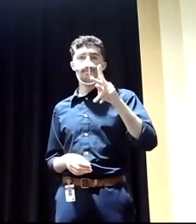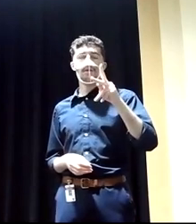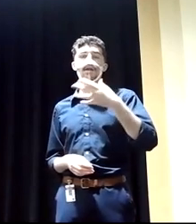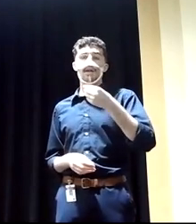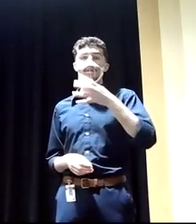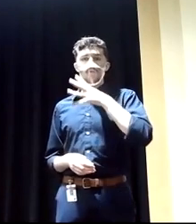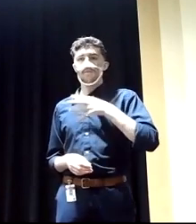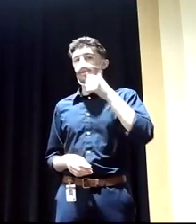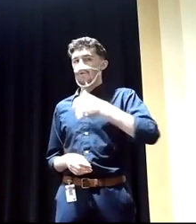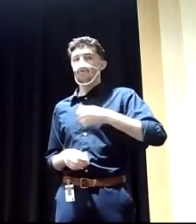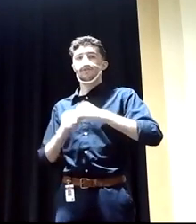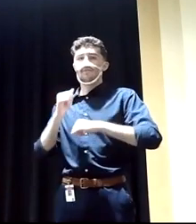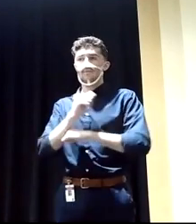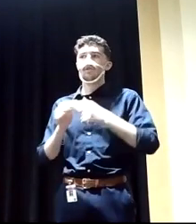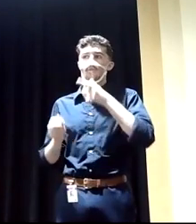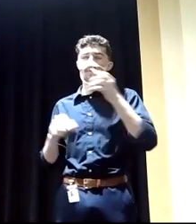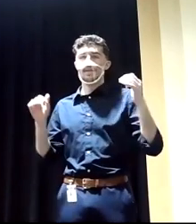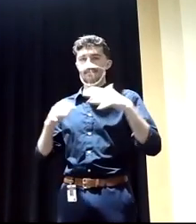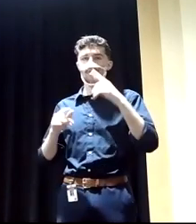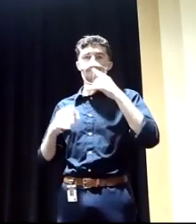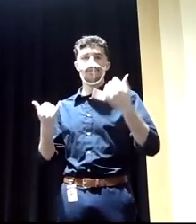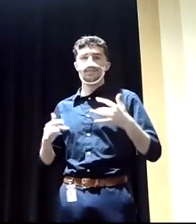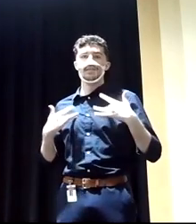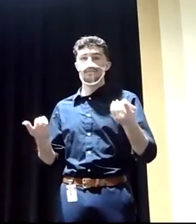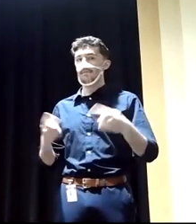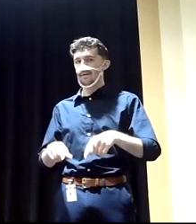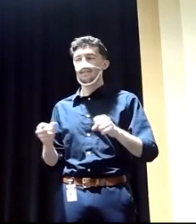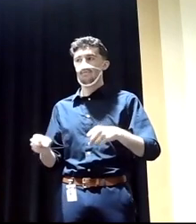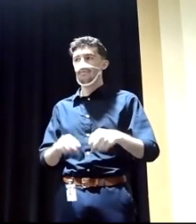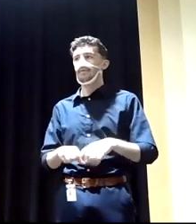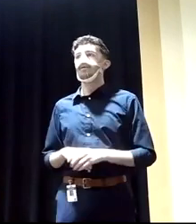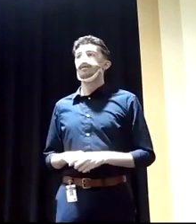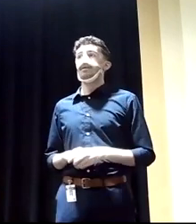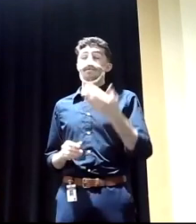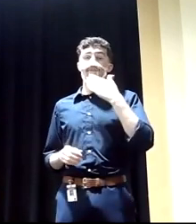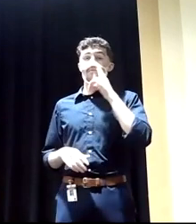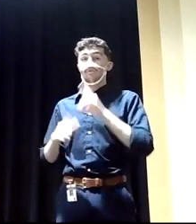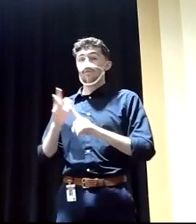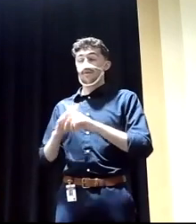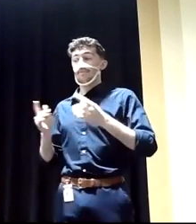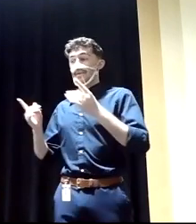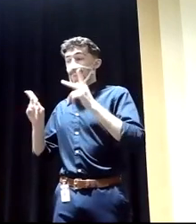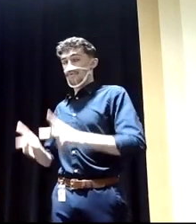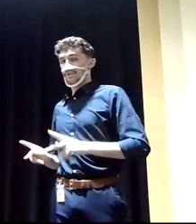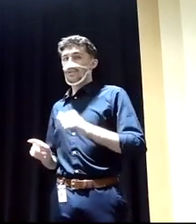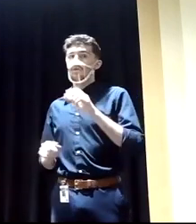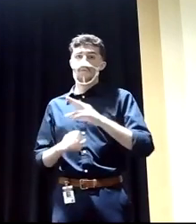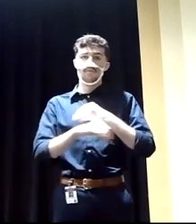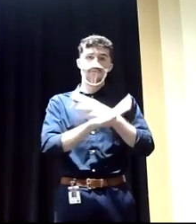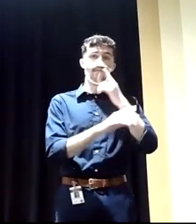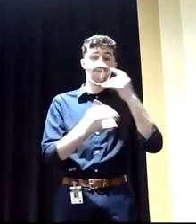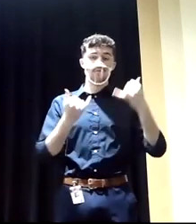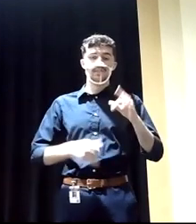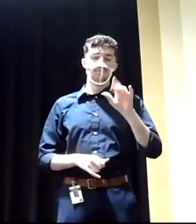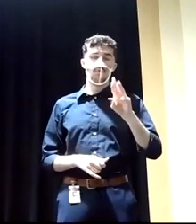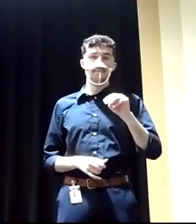to make today possible. Thank you so much for turning in virtually or attending in person for either this forum or both